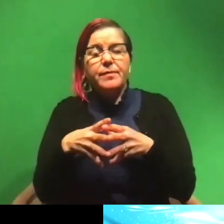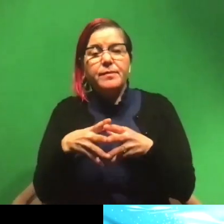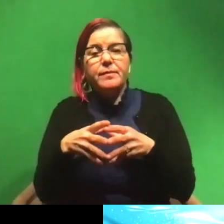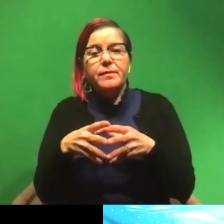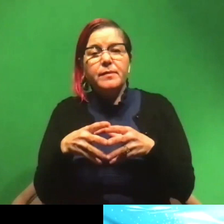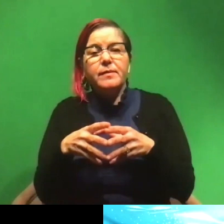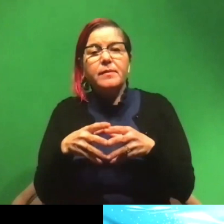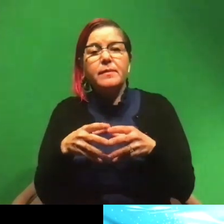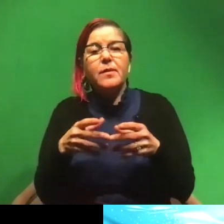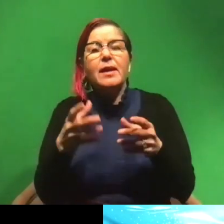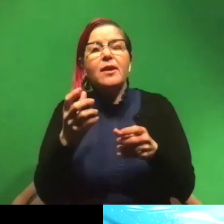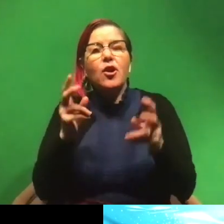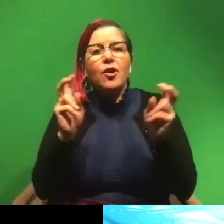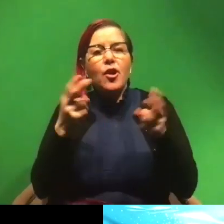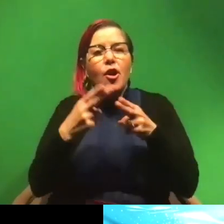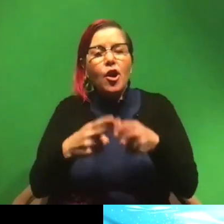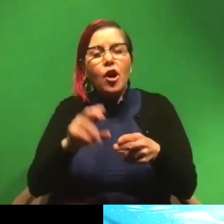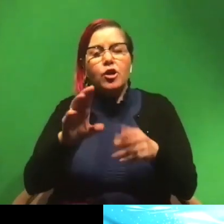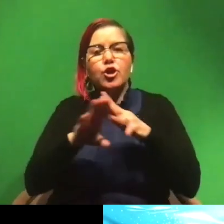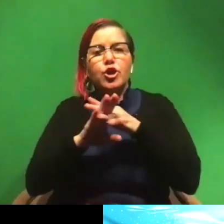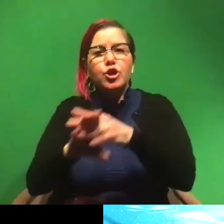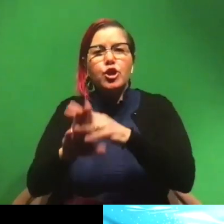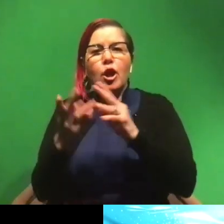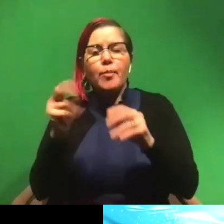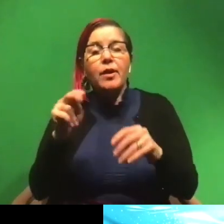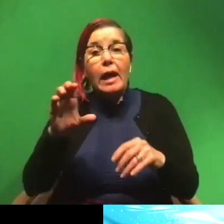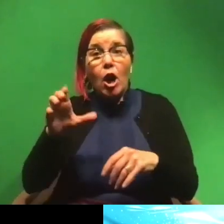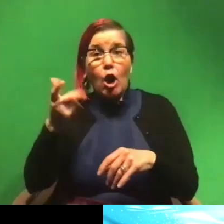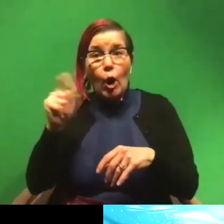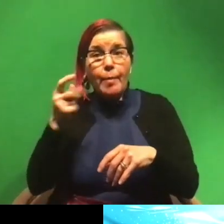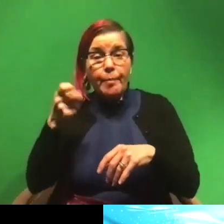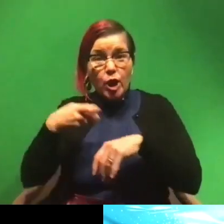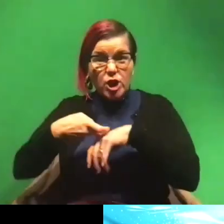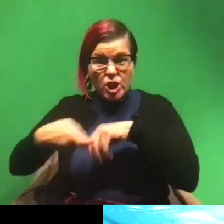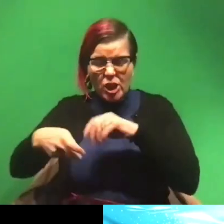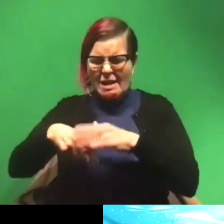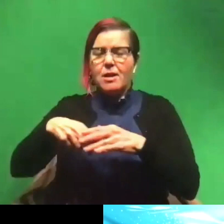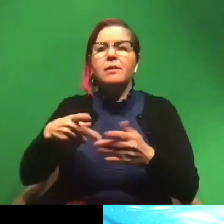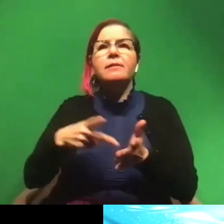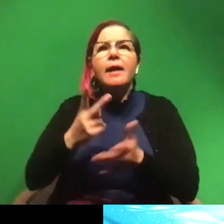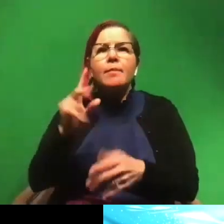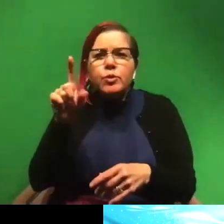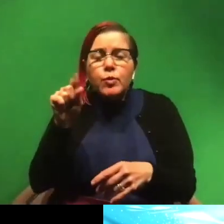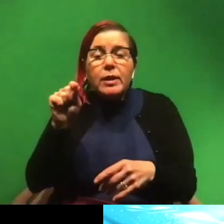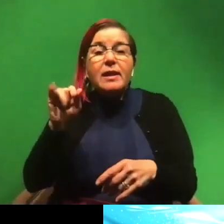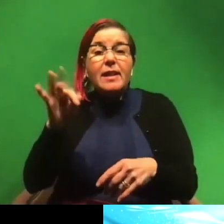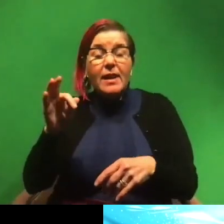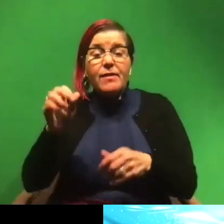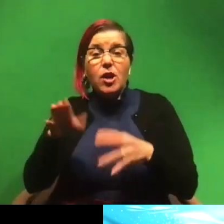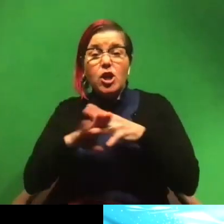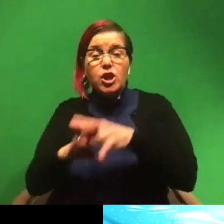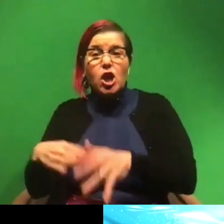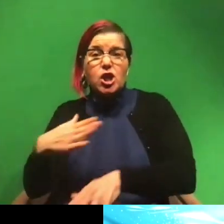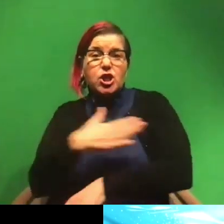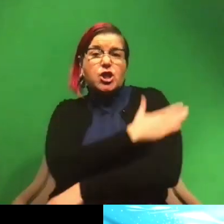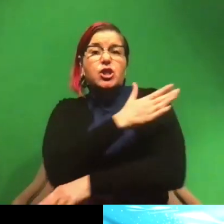shark burn, which is like carpet burn times like 20. Uh, and if a shark rubs you the wrong way when it's like